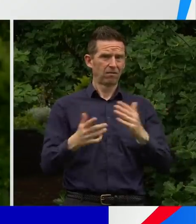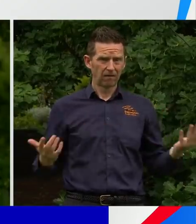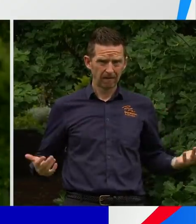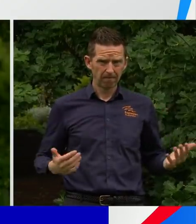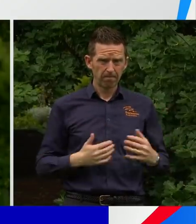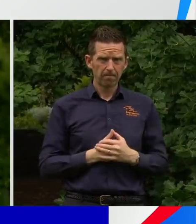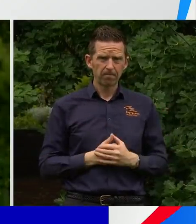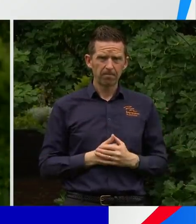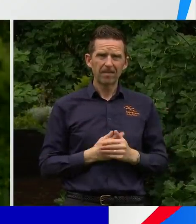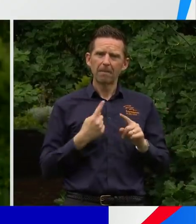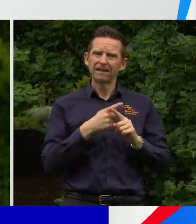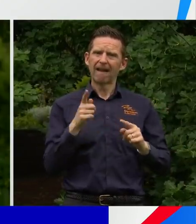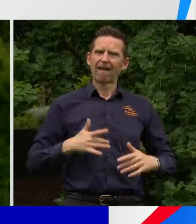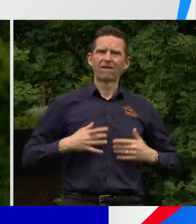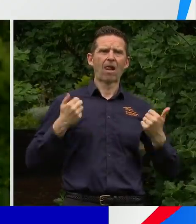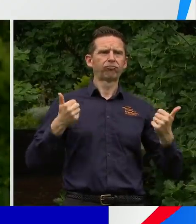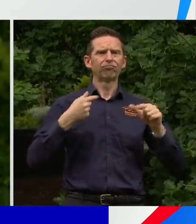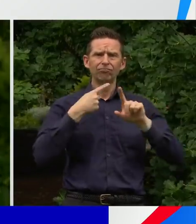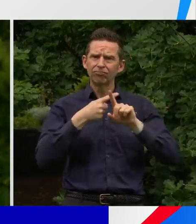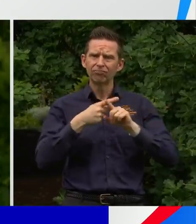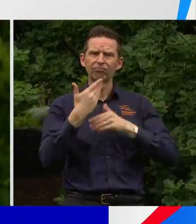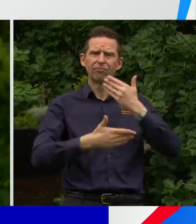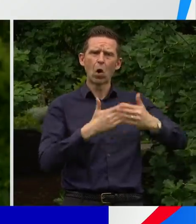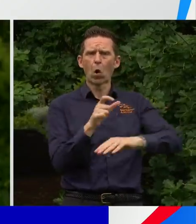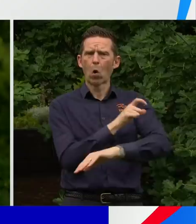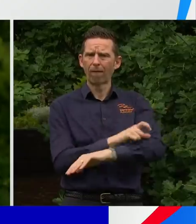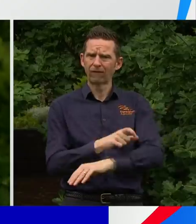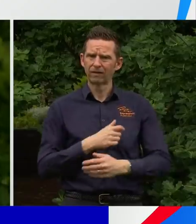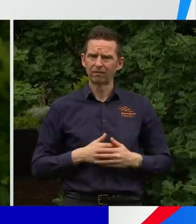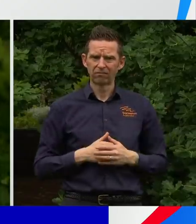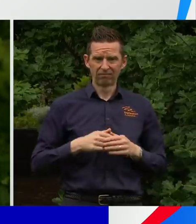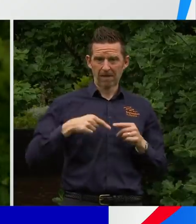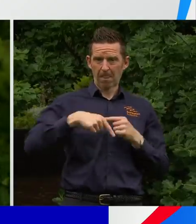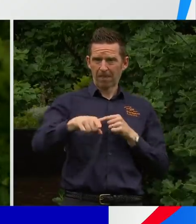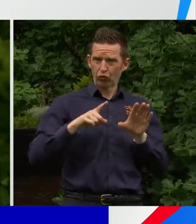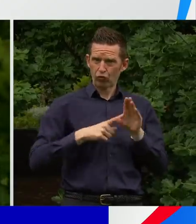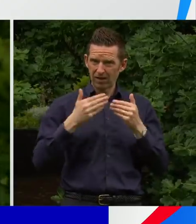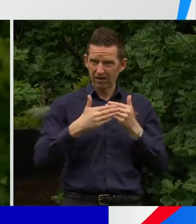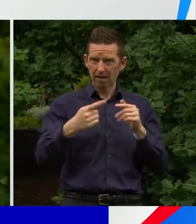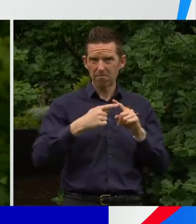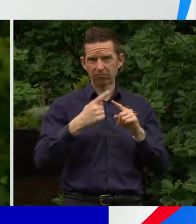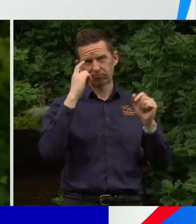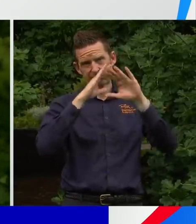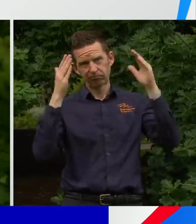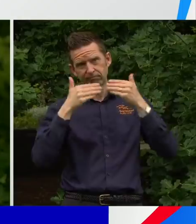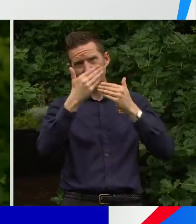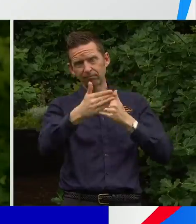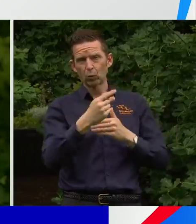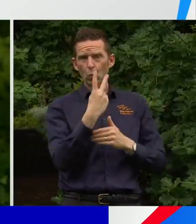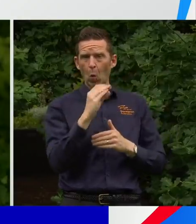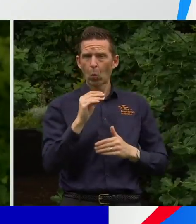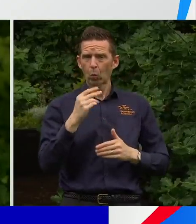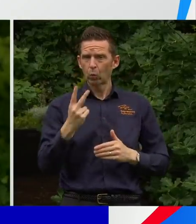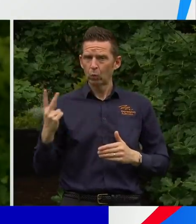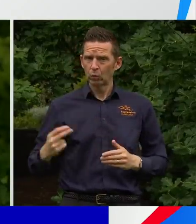a sense of rightful optimism and hope and confidence to the rest of this year and indeed 22 beyond that. I'll now ask the